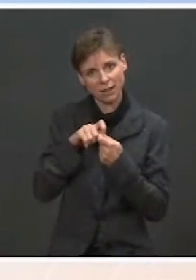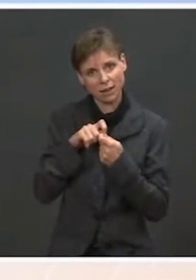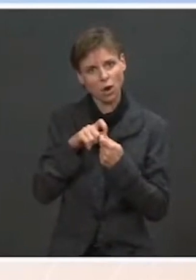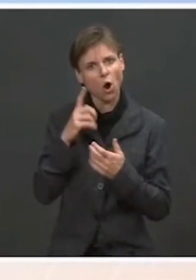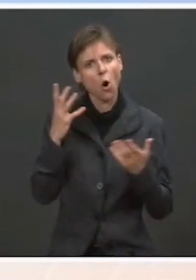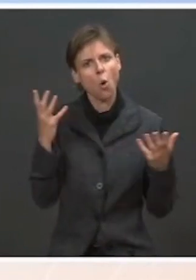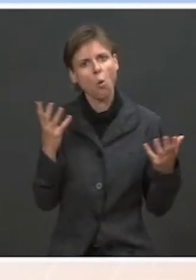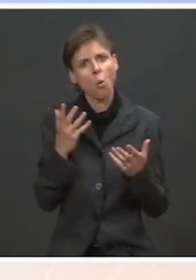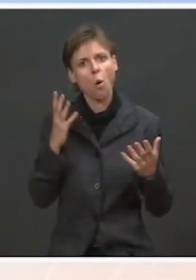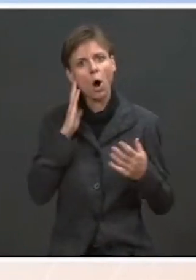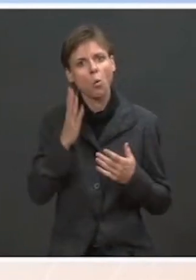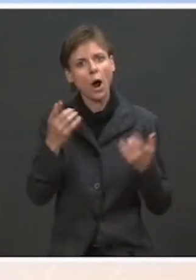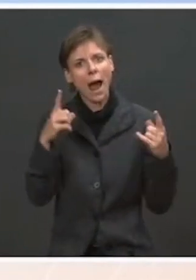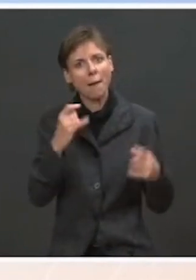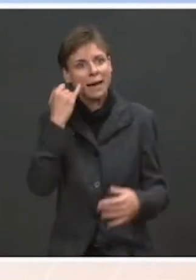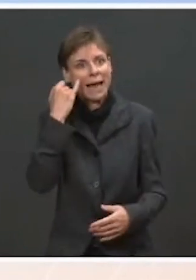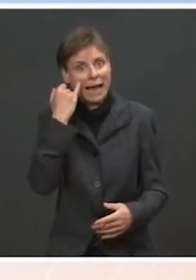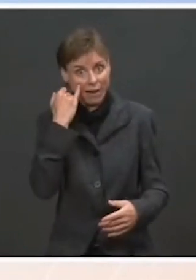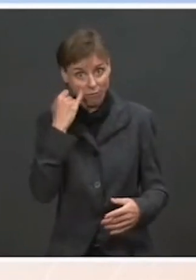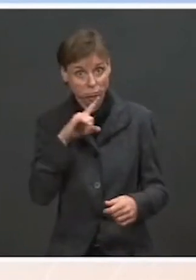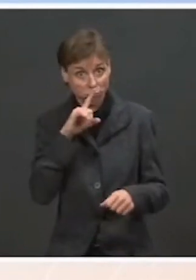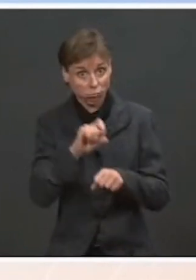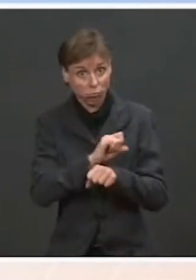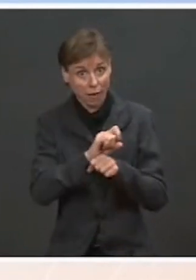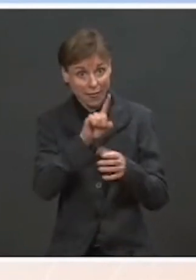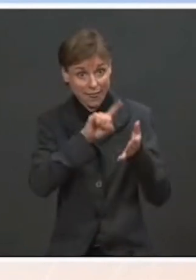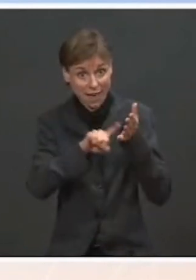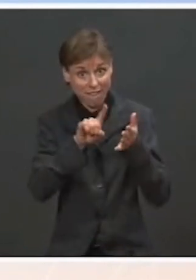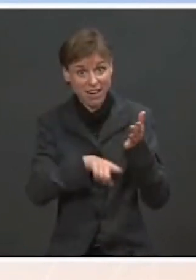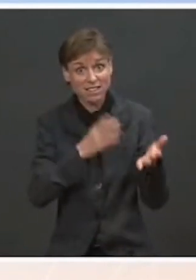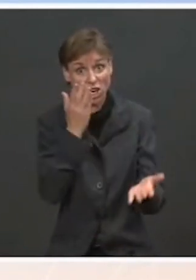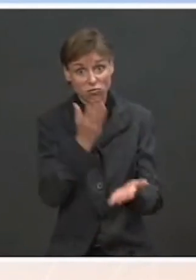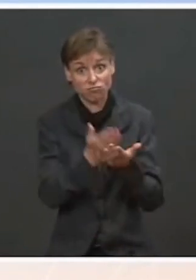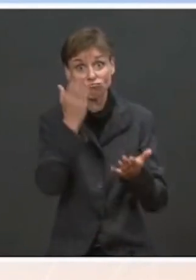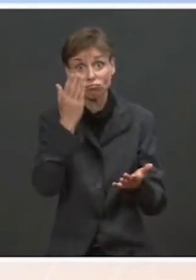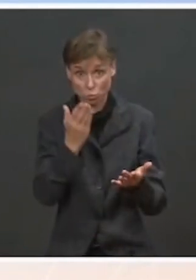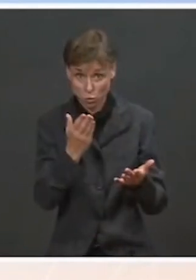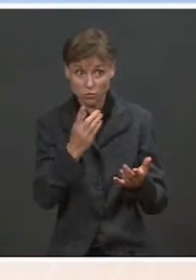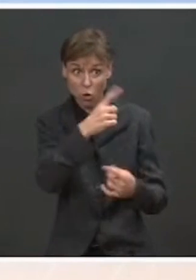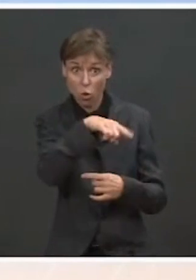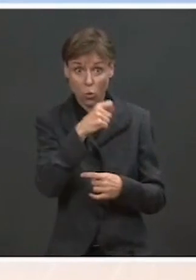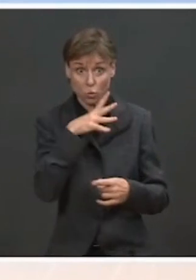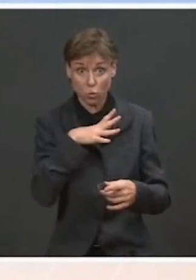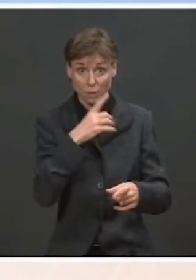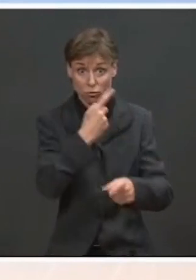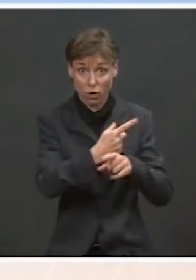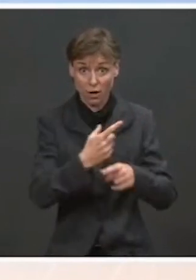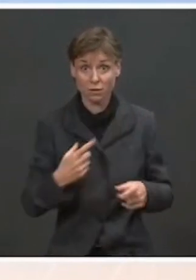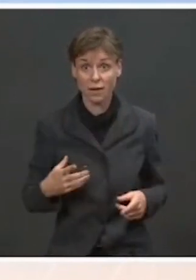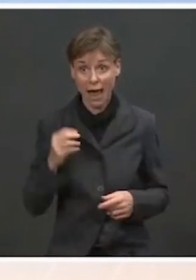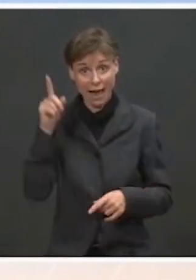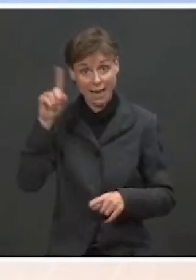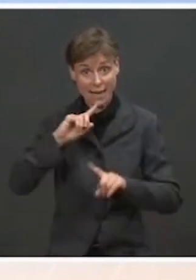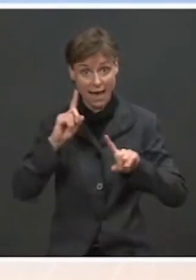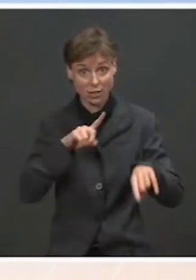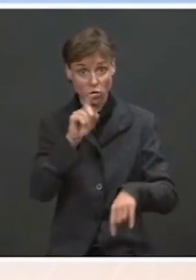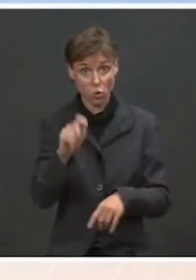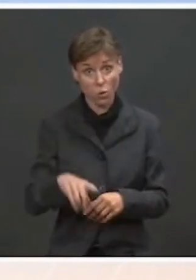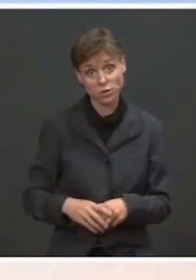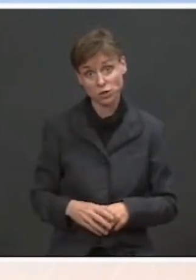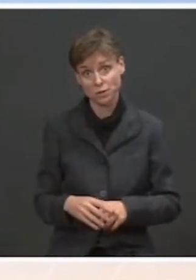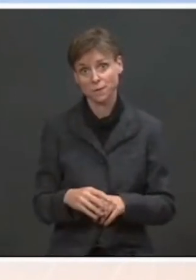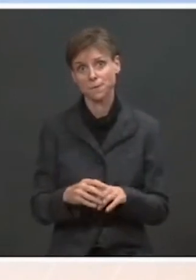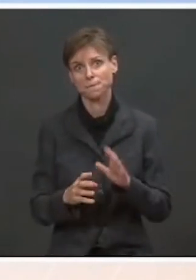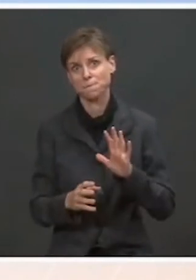happen in the – if the investigation confirms the claims of the women. And he answered that question. So in the past for this podium,